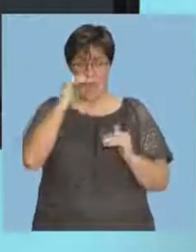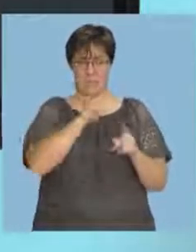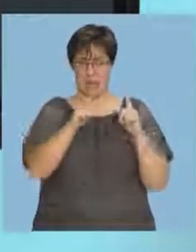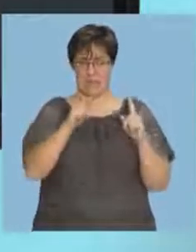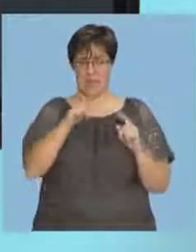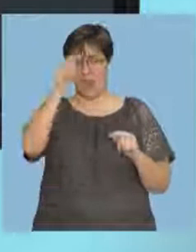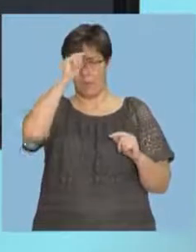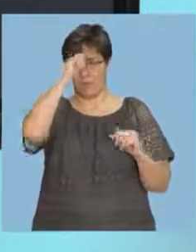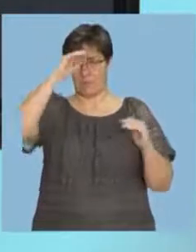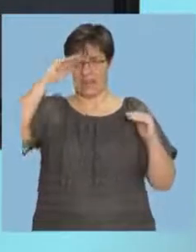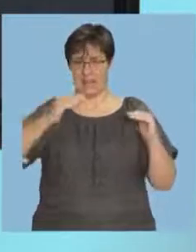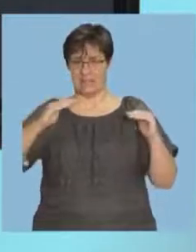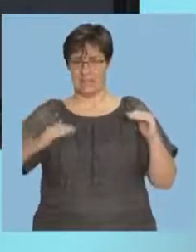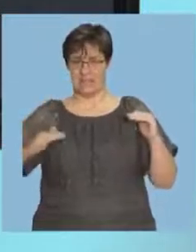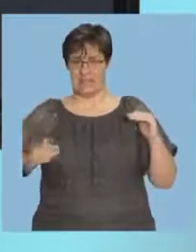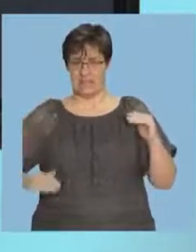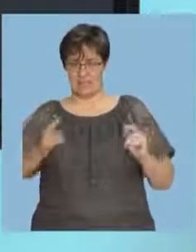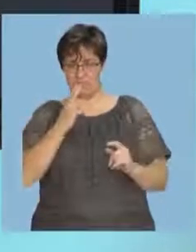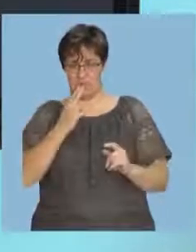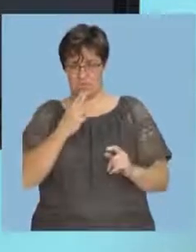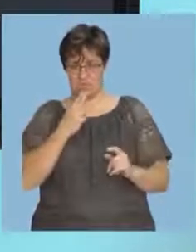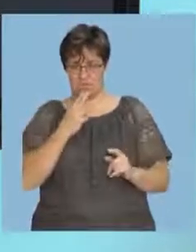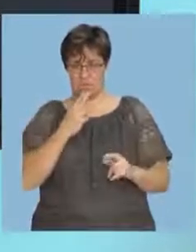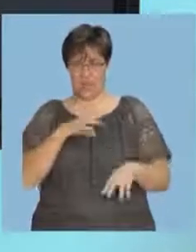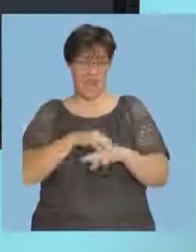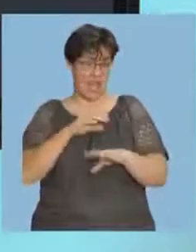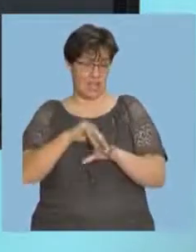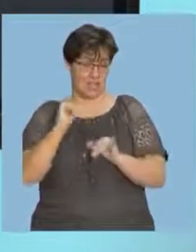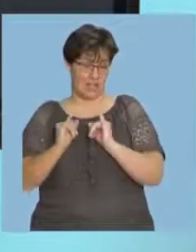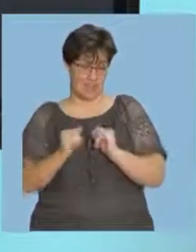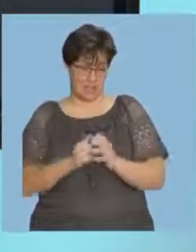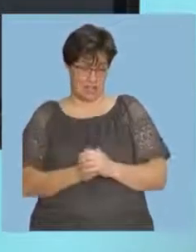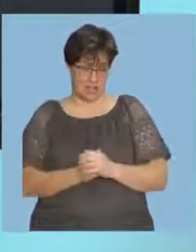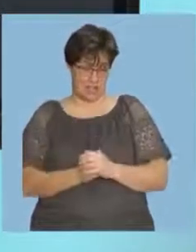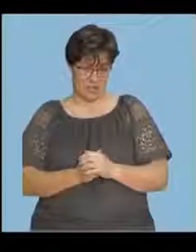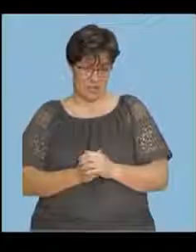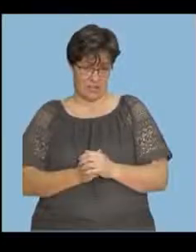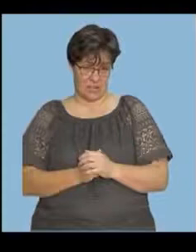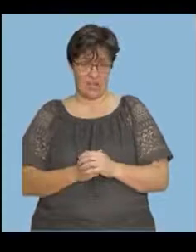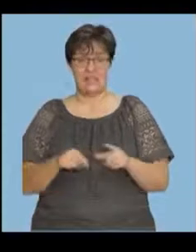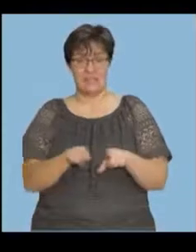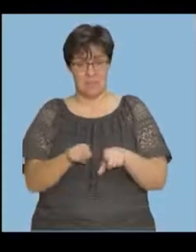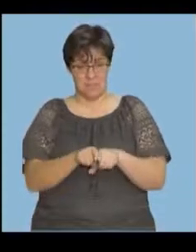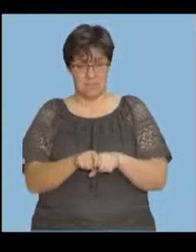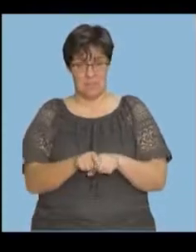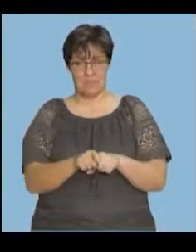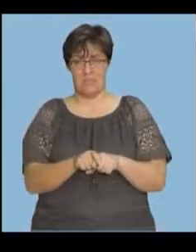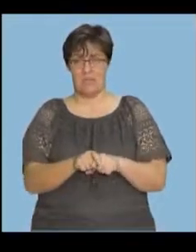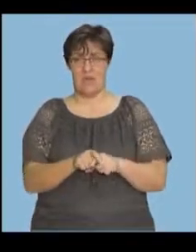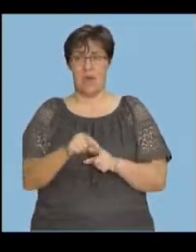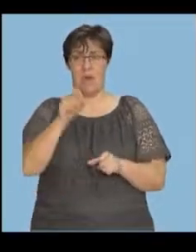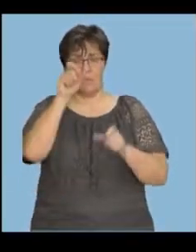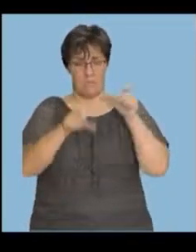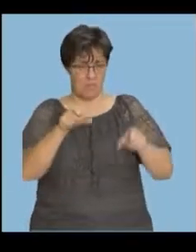and less boys smoking at the age of 11. Similarly, among all the